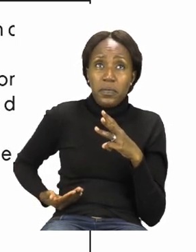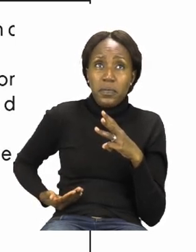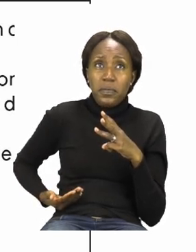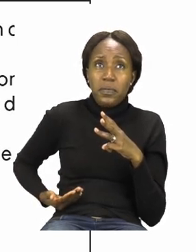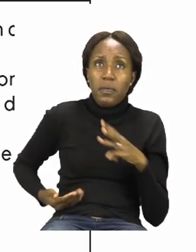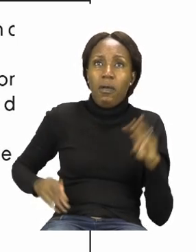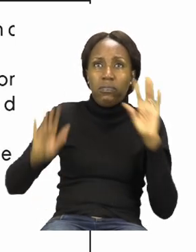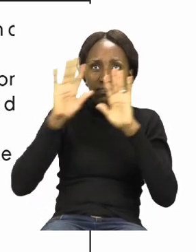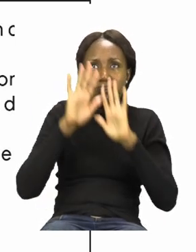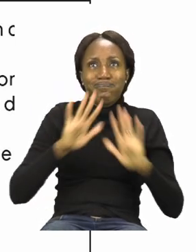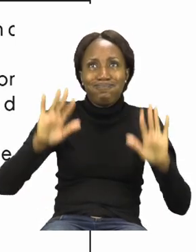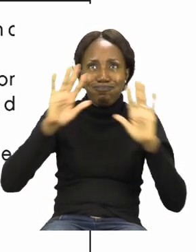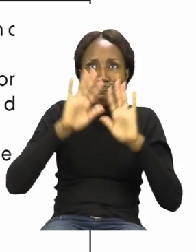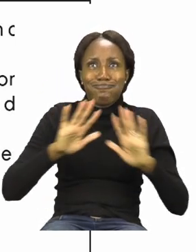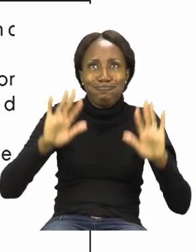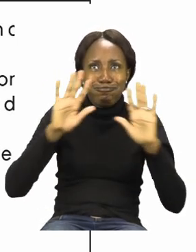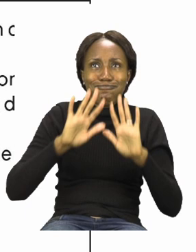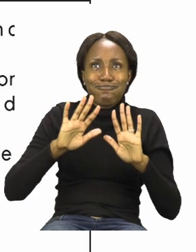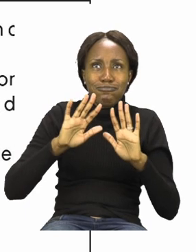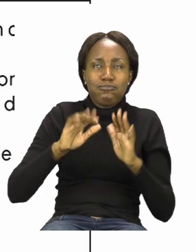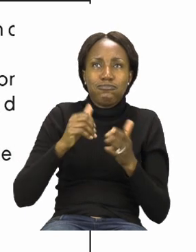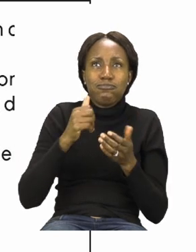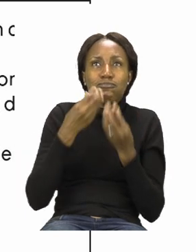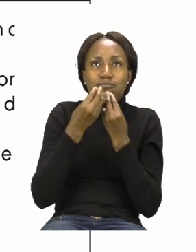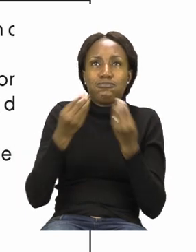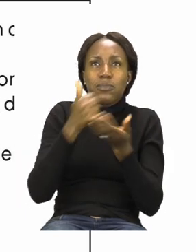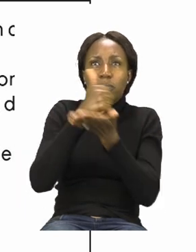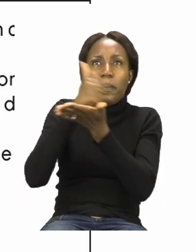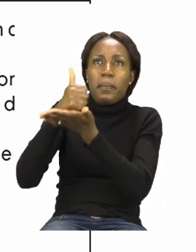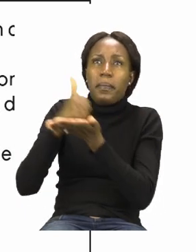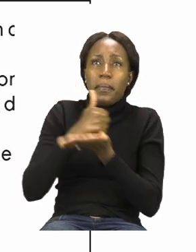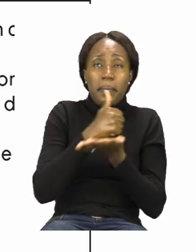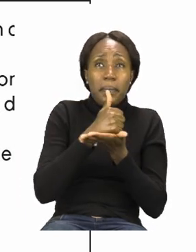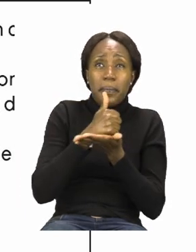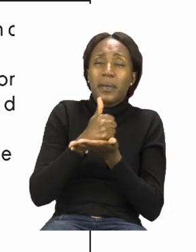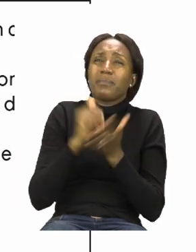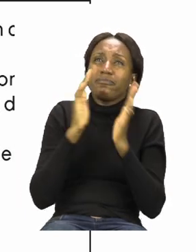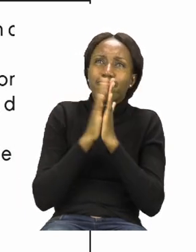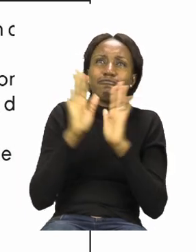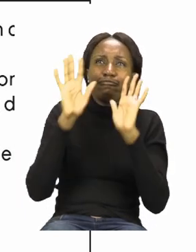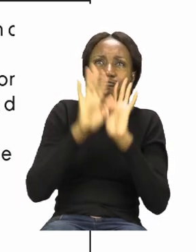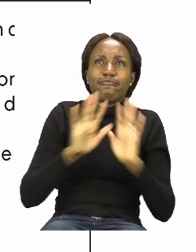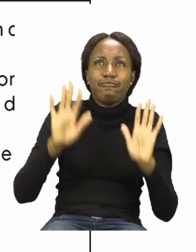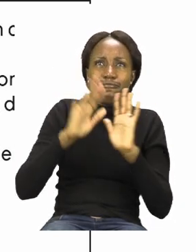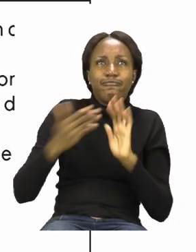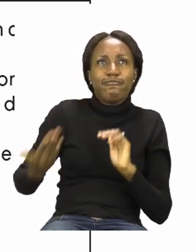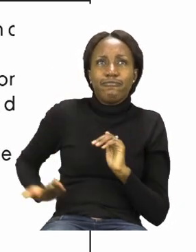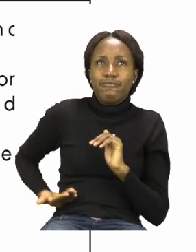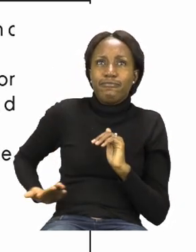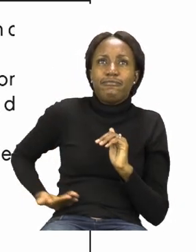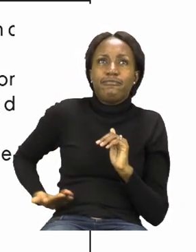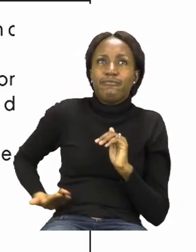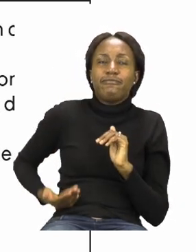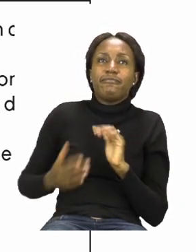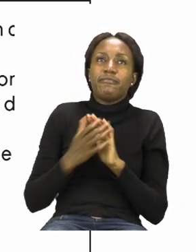bench on which the children are sitting on. You can see that the item that the children are sitting on